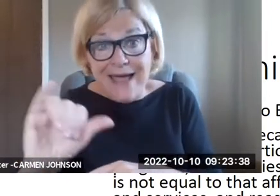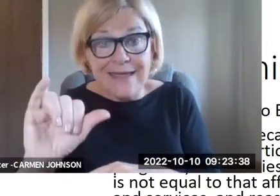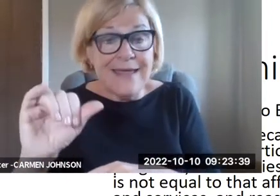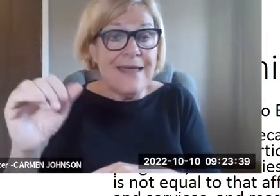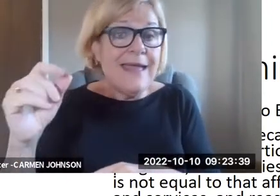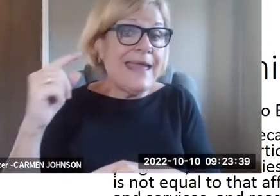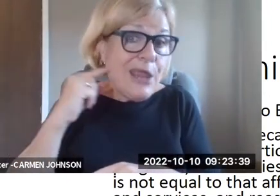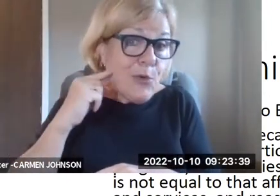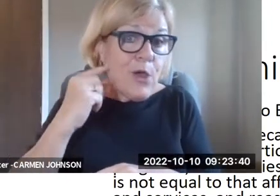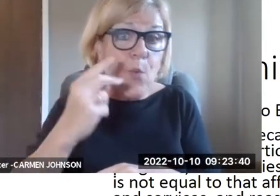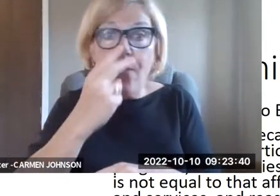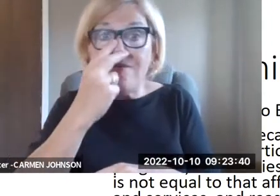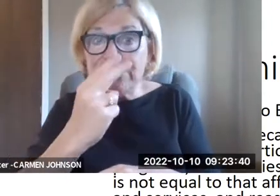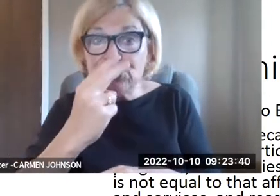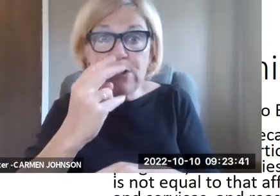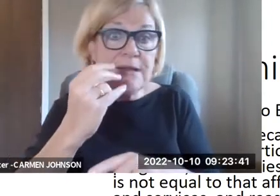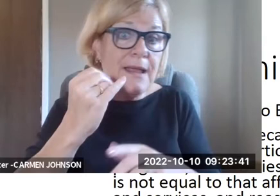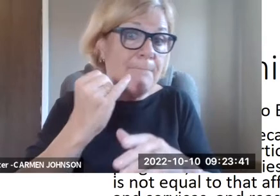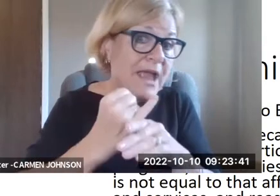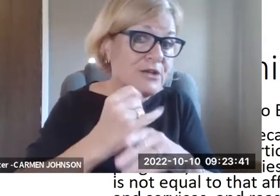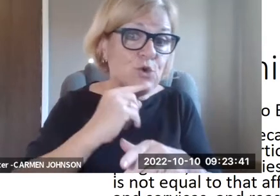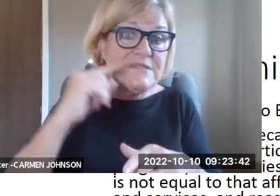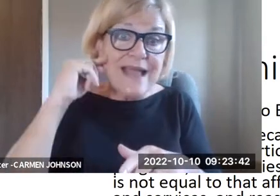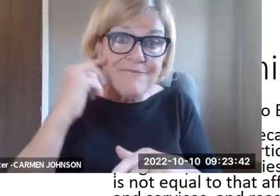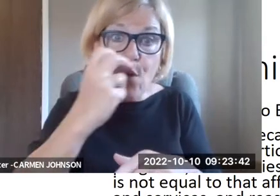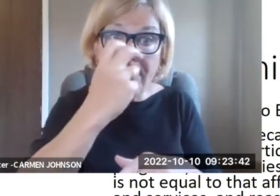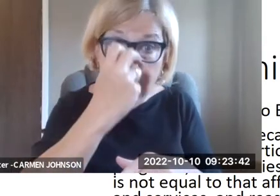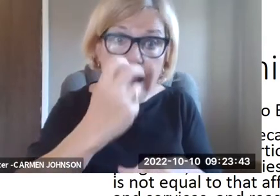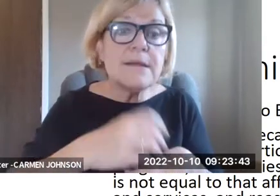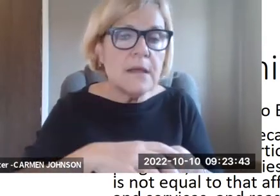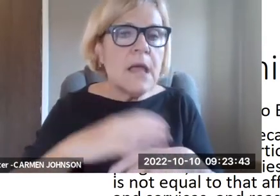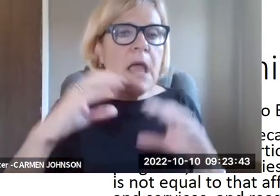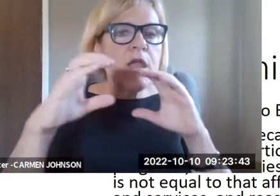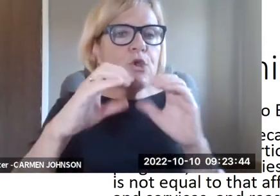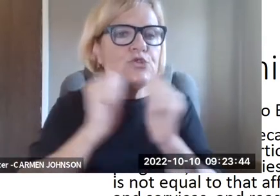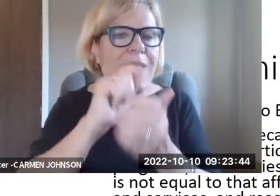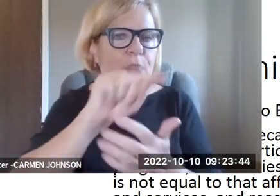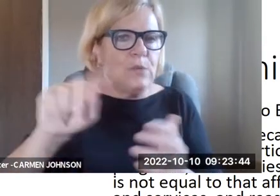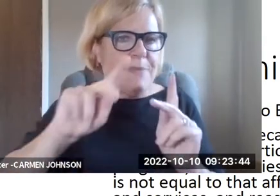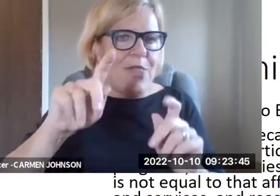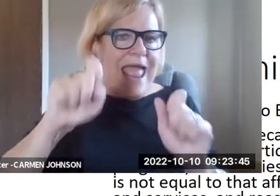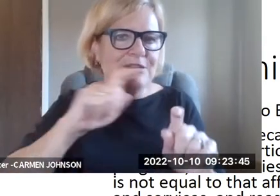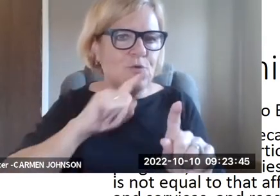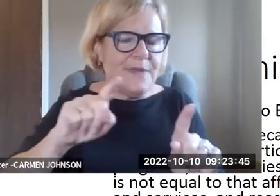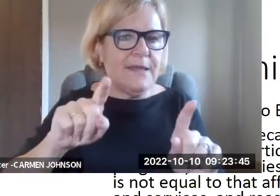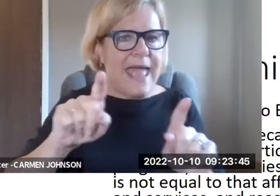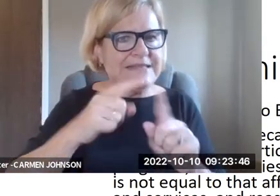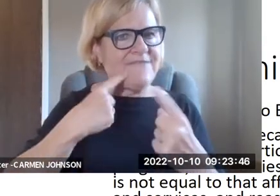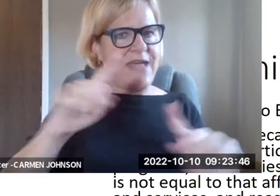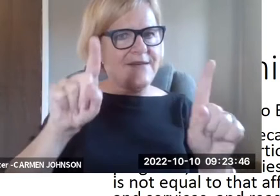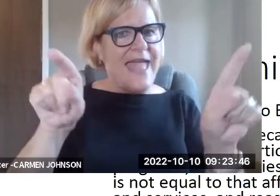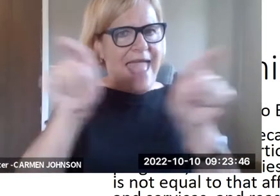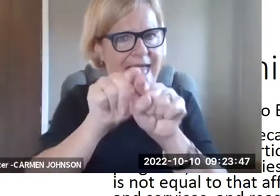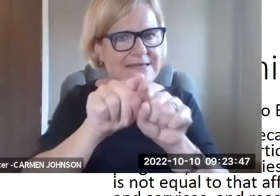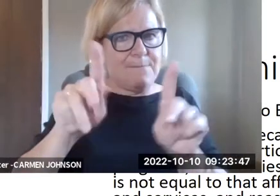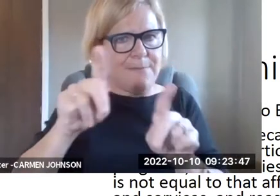that communication with people who have communications disabilities, like, um, hearing or vision impairments, or like being